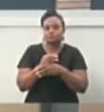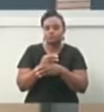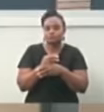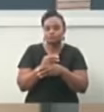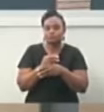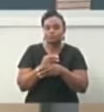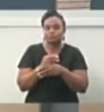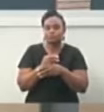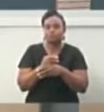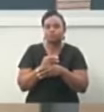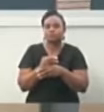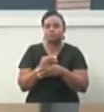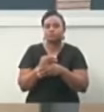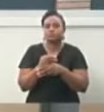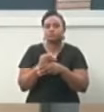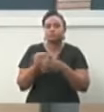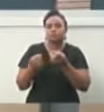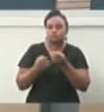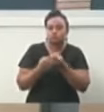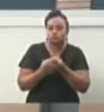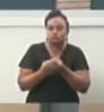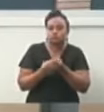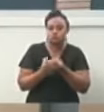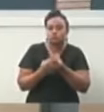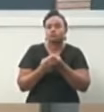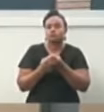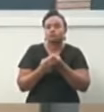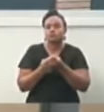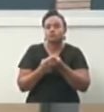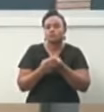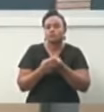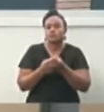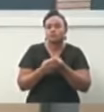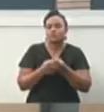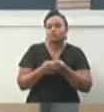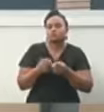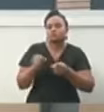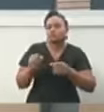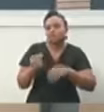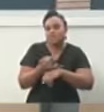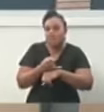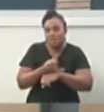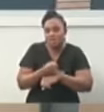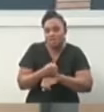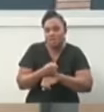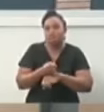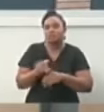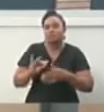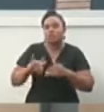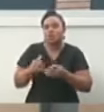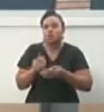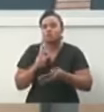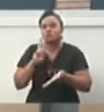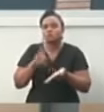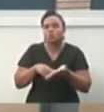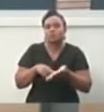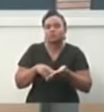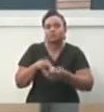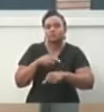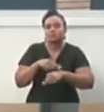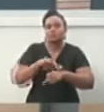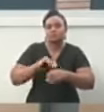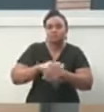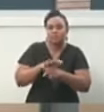sector in select islands respond to COVID-19 pandemic and support value chain